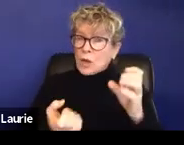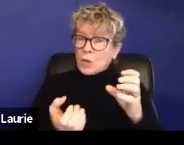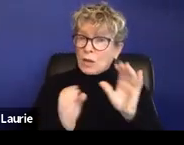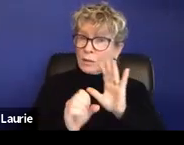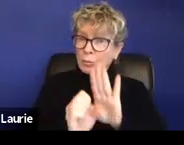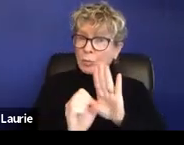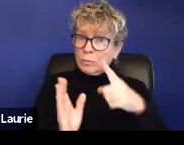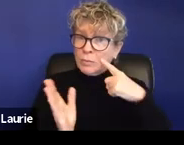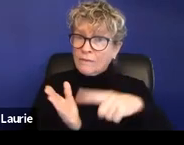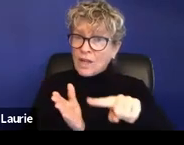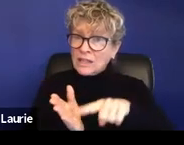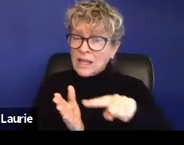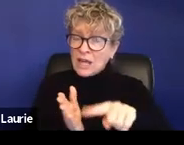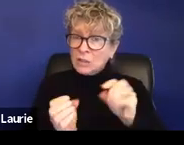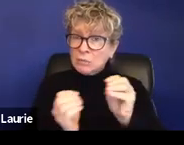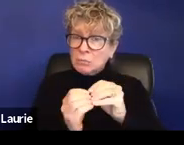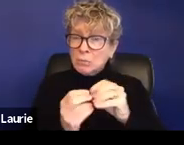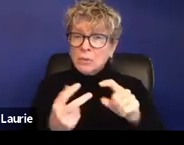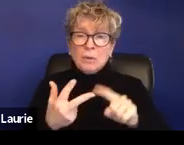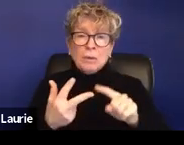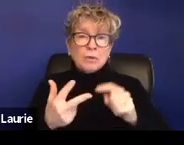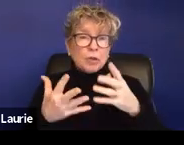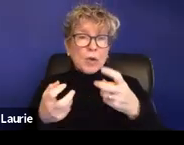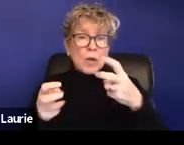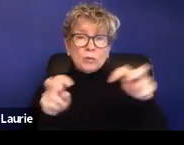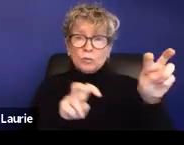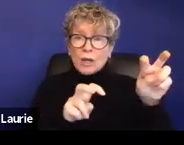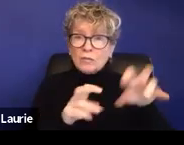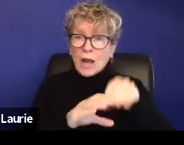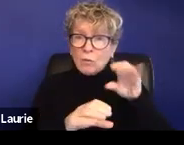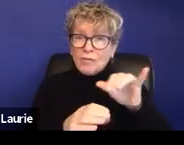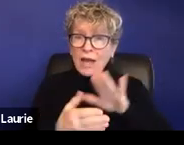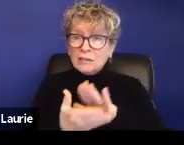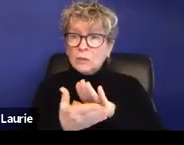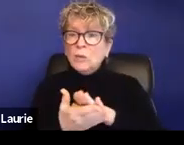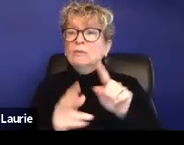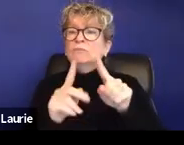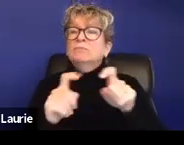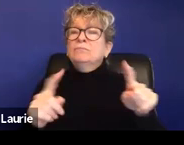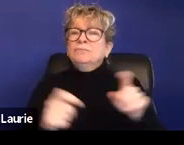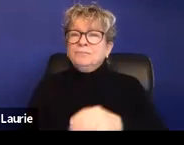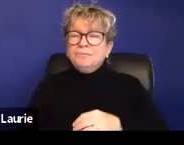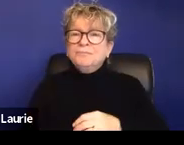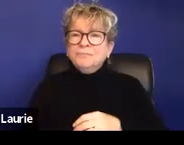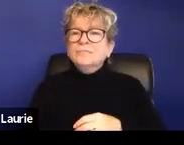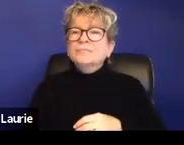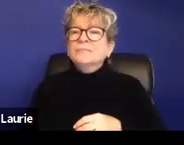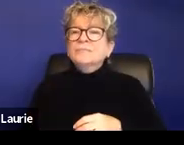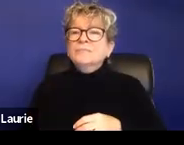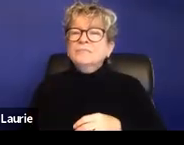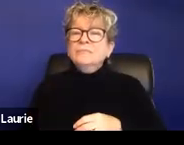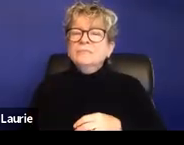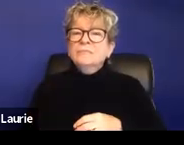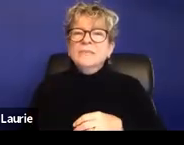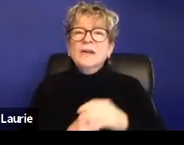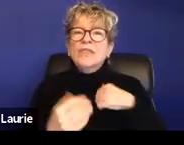Are they interested in maybe transferring the school? Um, so those are some sort of, some of the legal sort of options